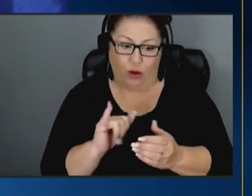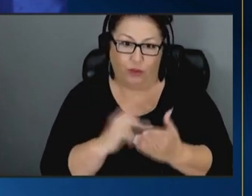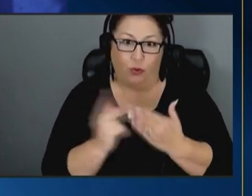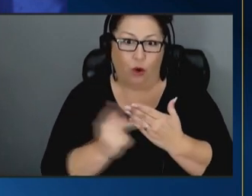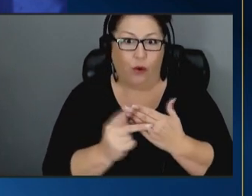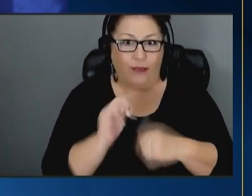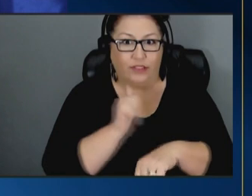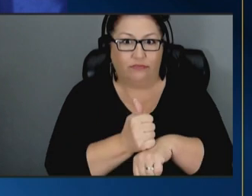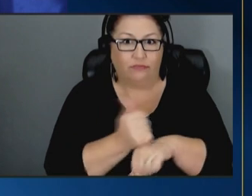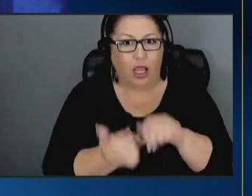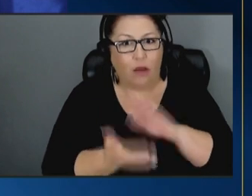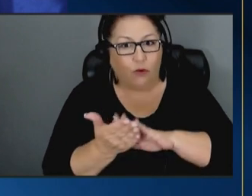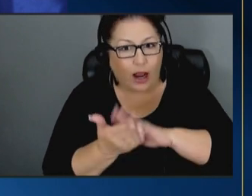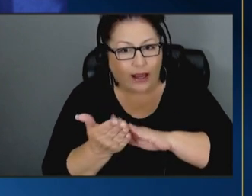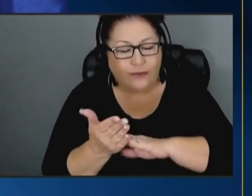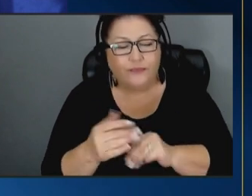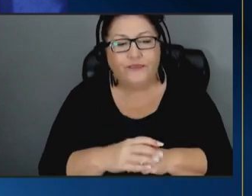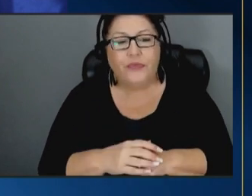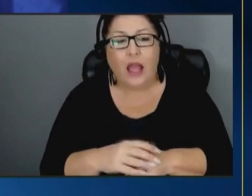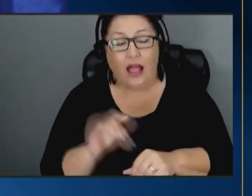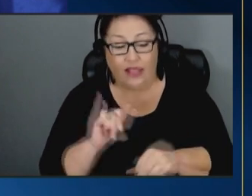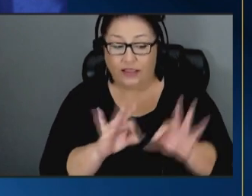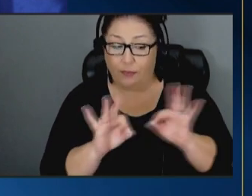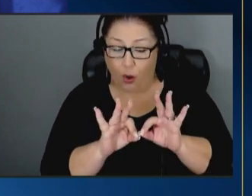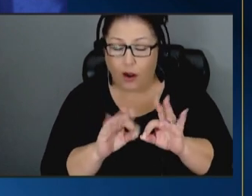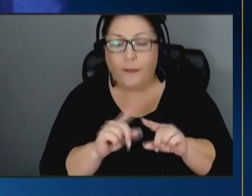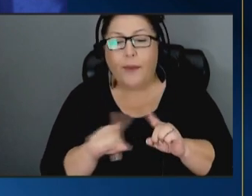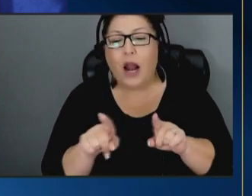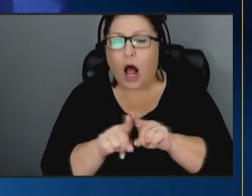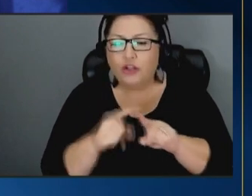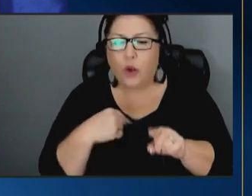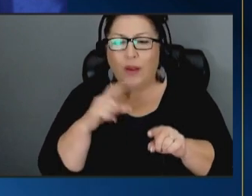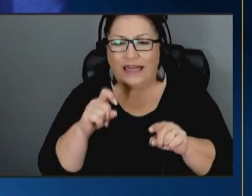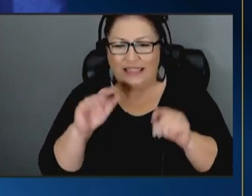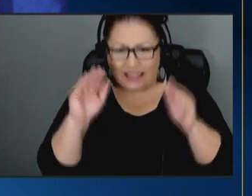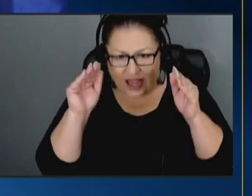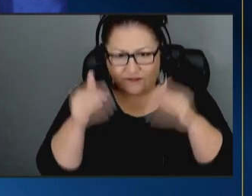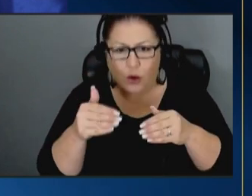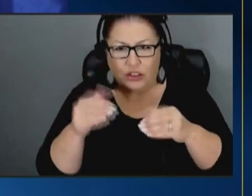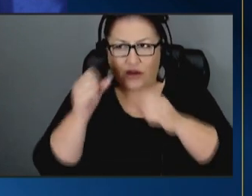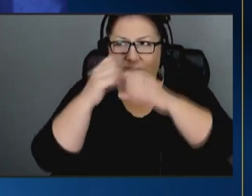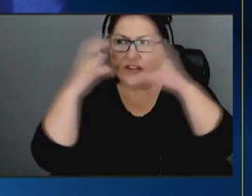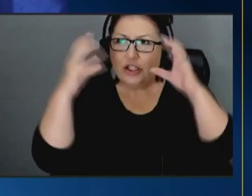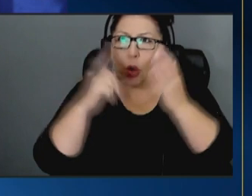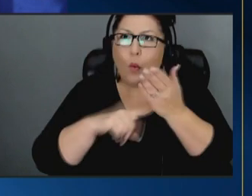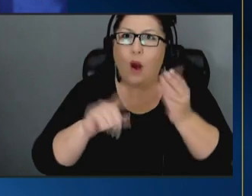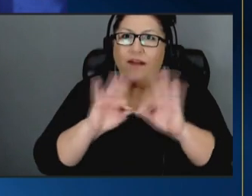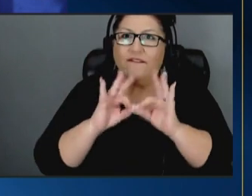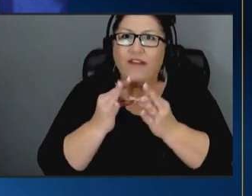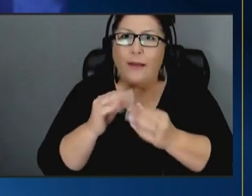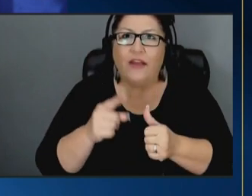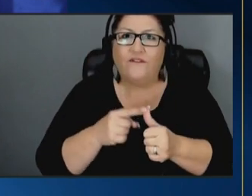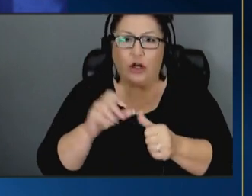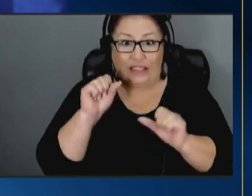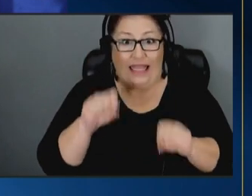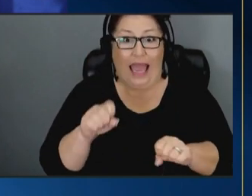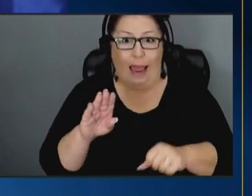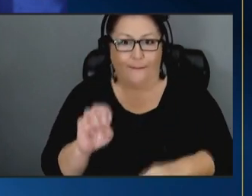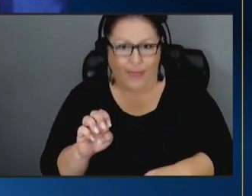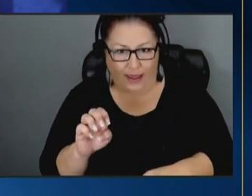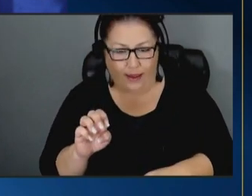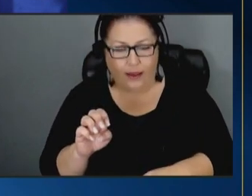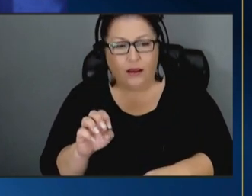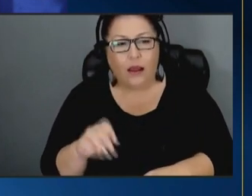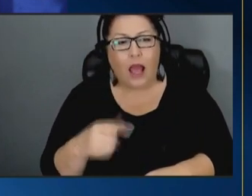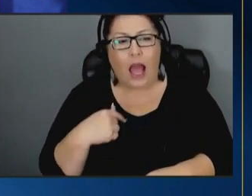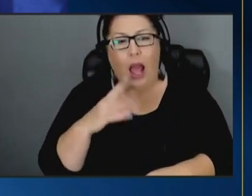but i think we should also uh stay focused on our vision for what family first could be and what i would posit as as